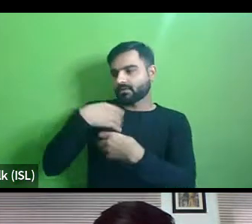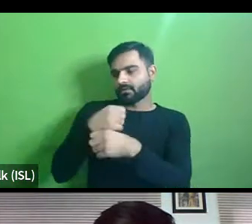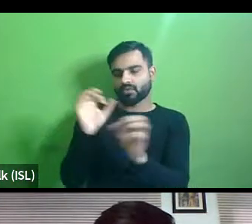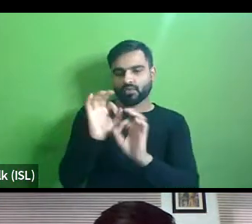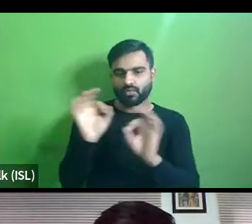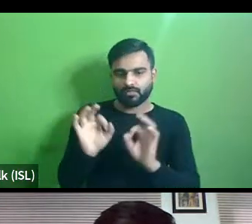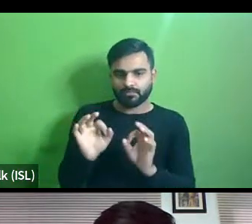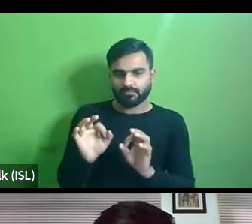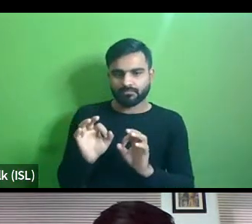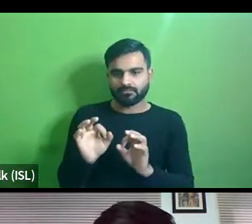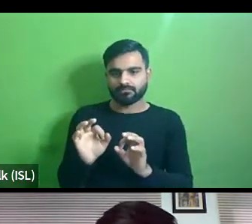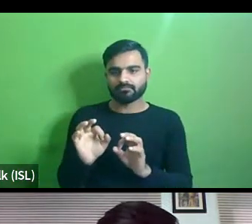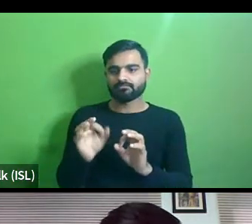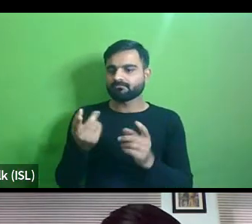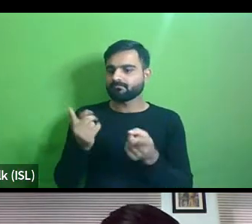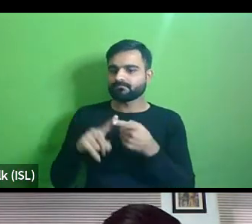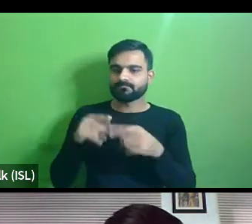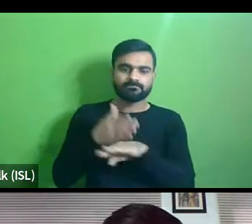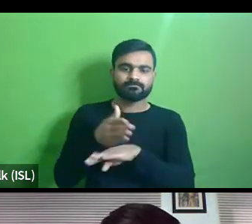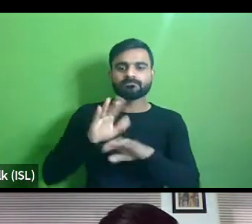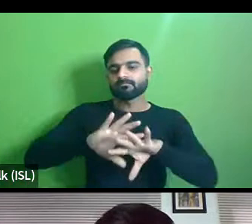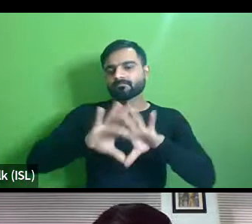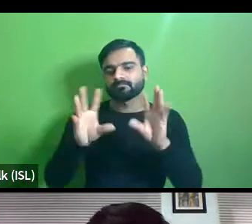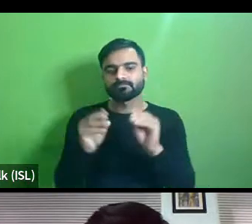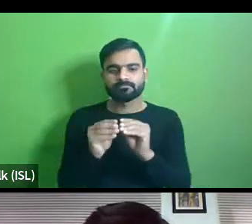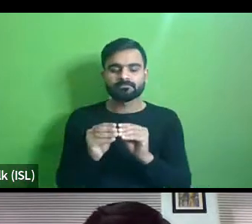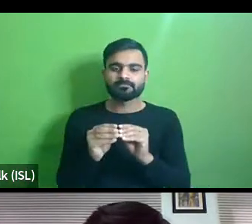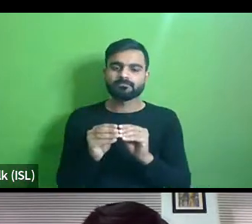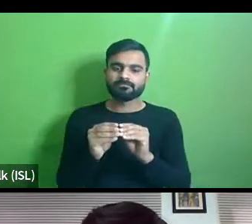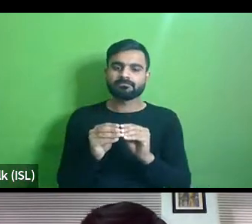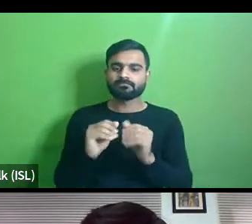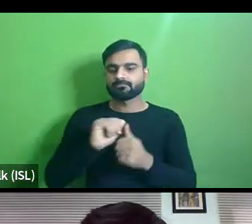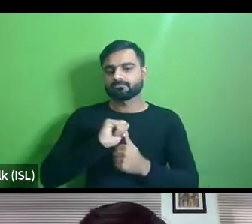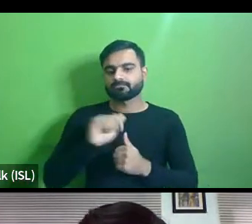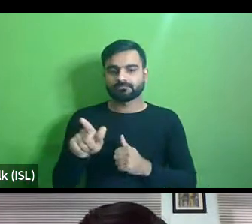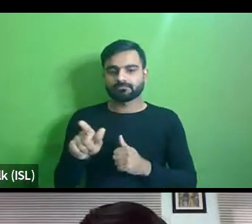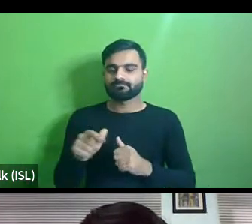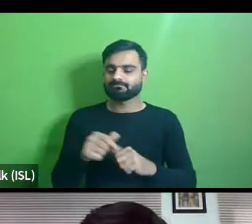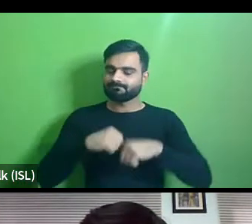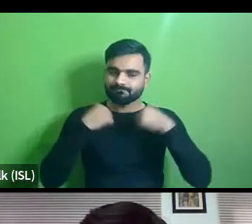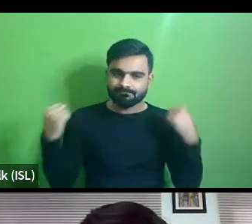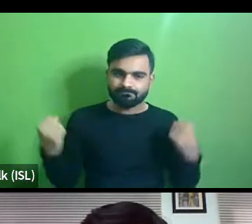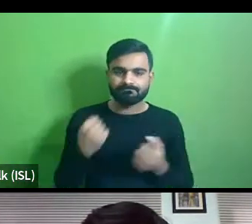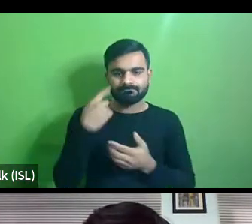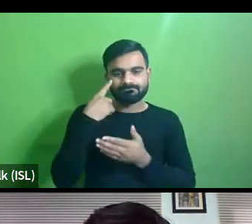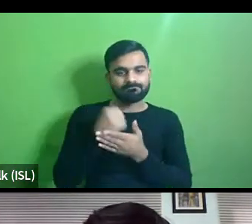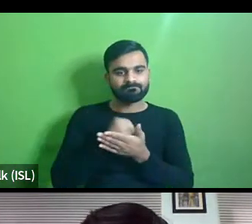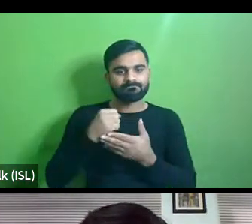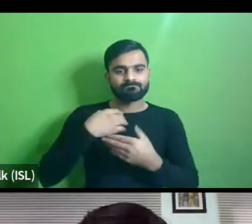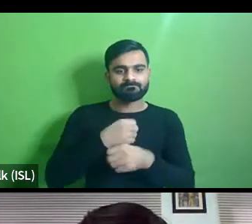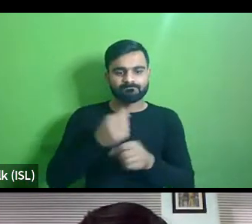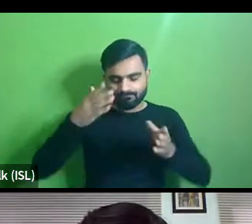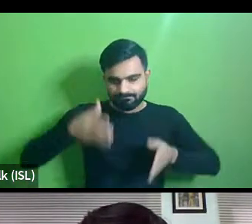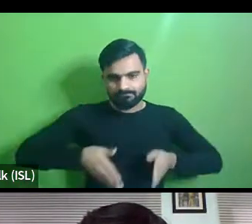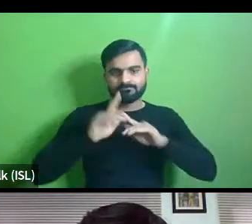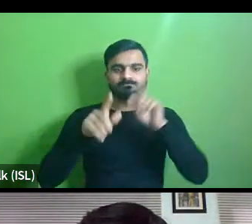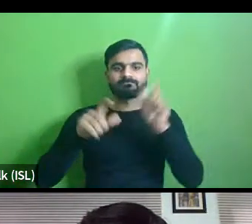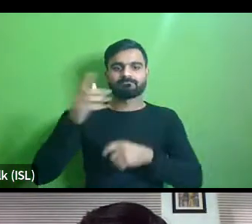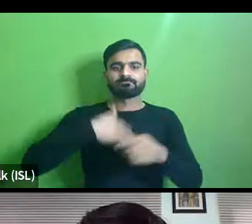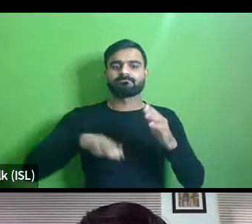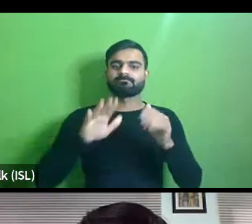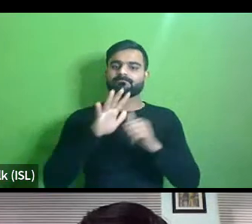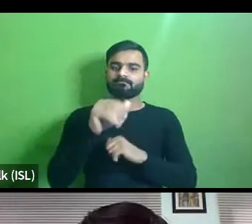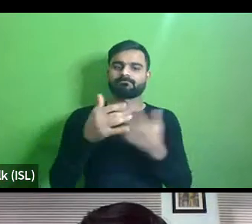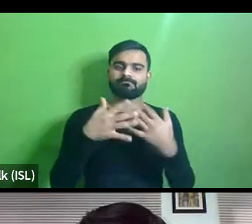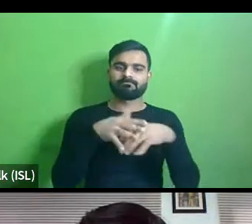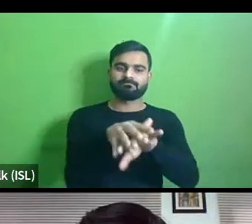you know hampers the whole um you know uh the effort on trying to make our streets and public spaces inclusive and